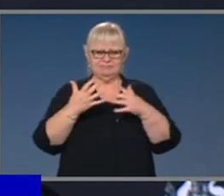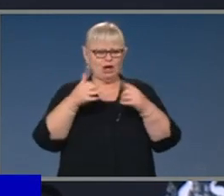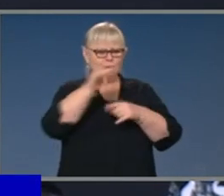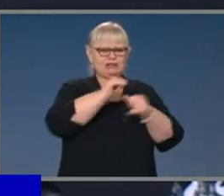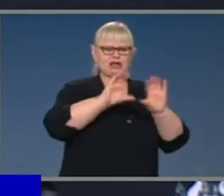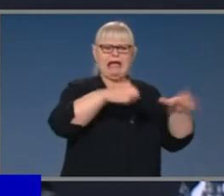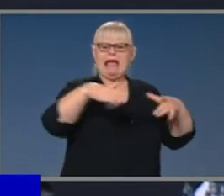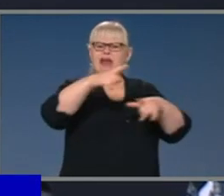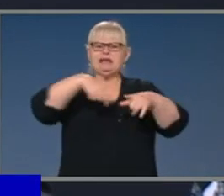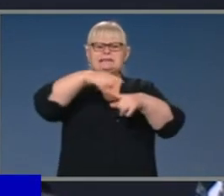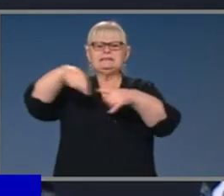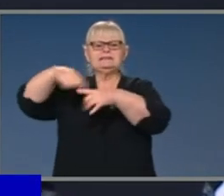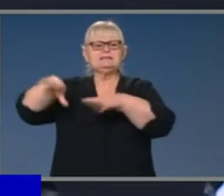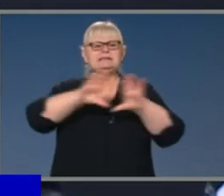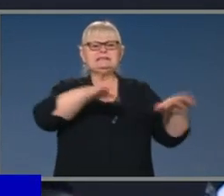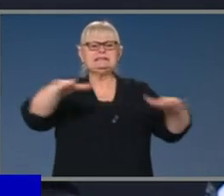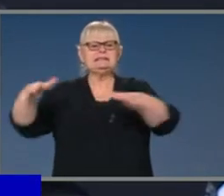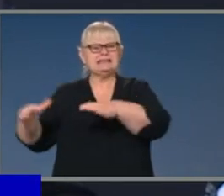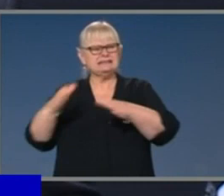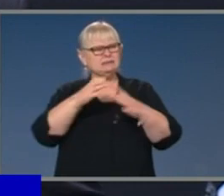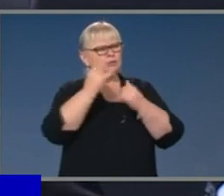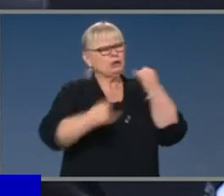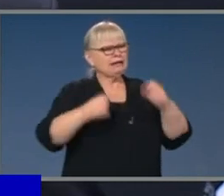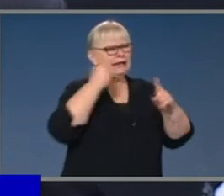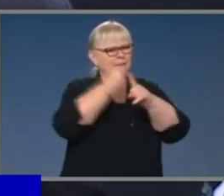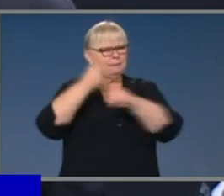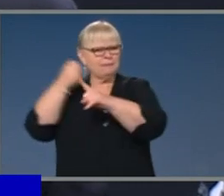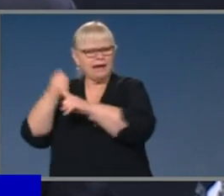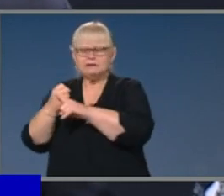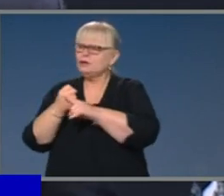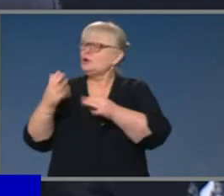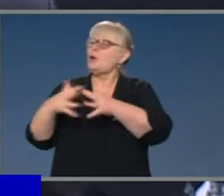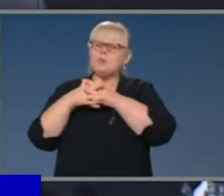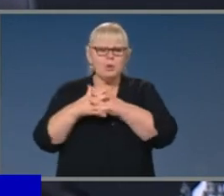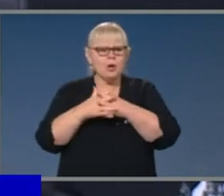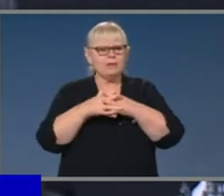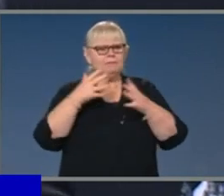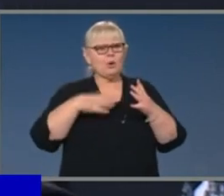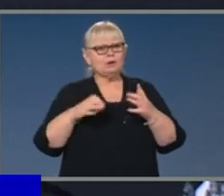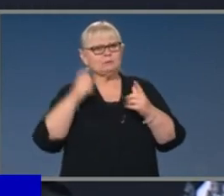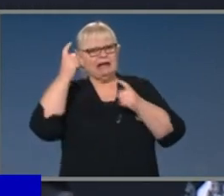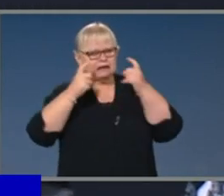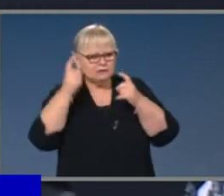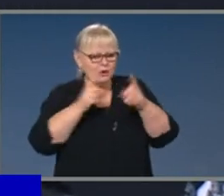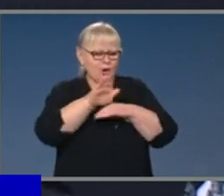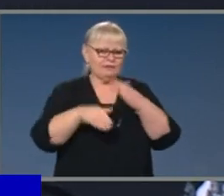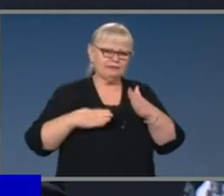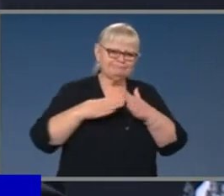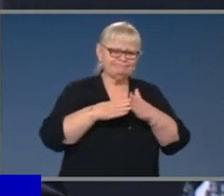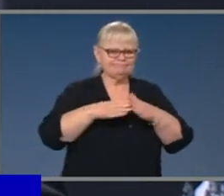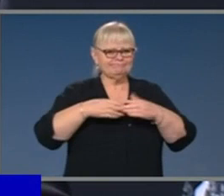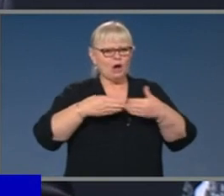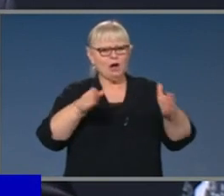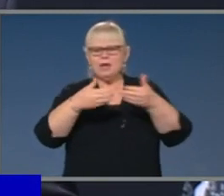that's been very helpful as the National Cabinet has continued to consider issues of restrictions and planning